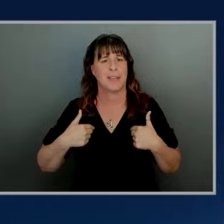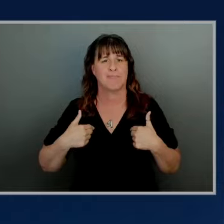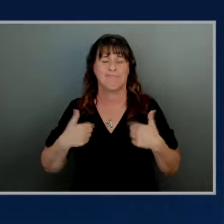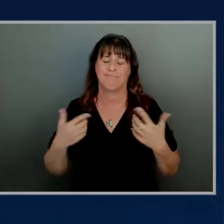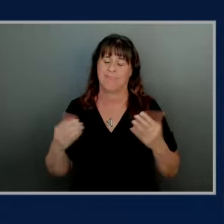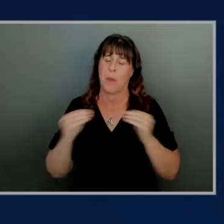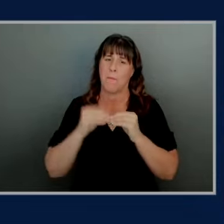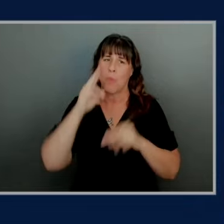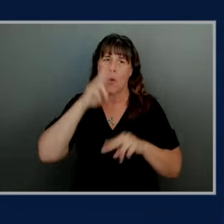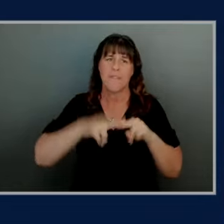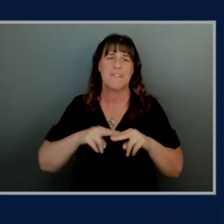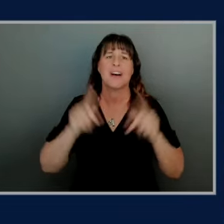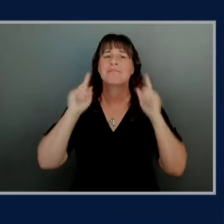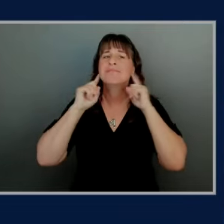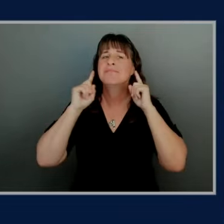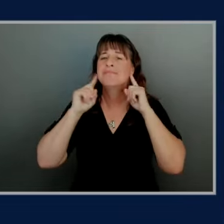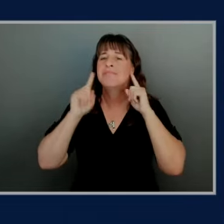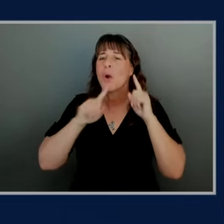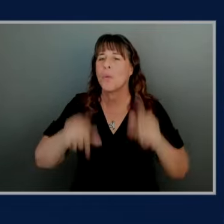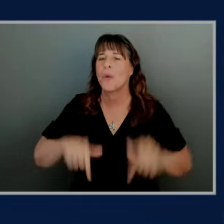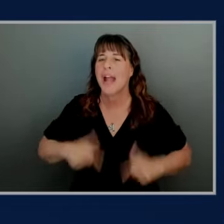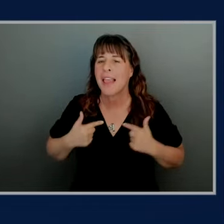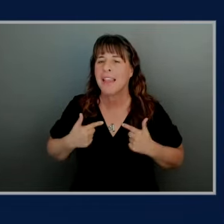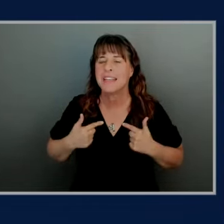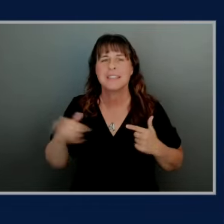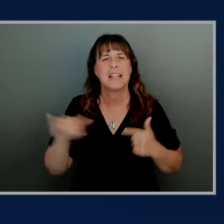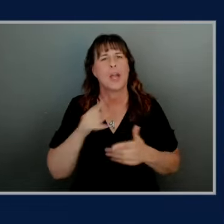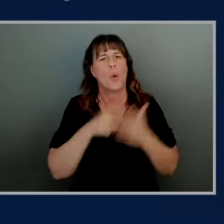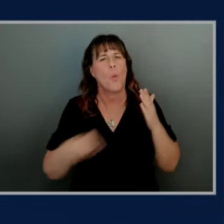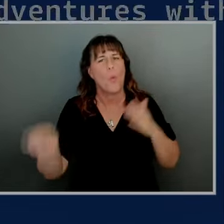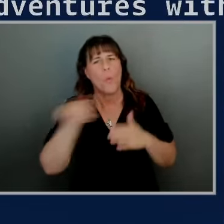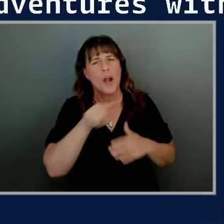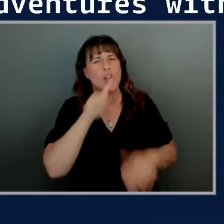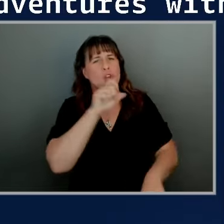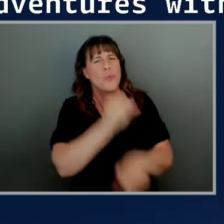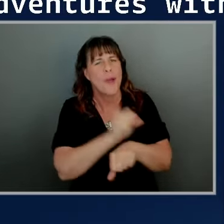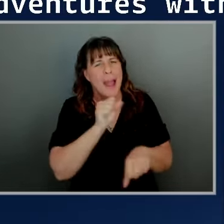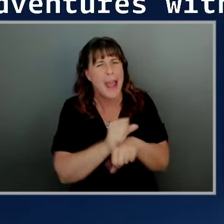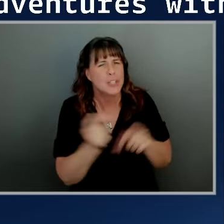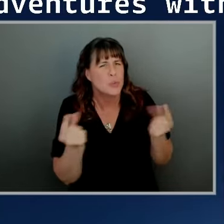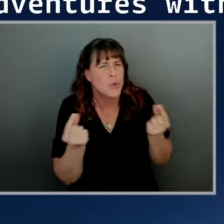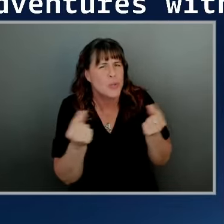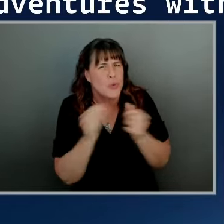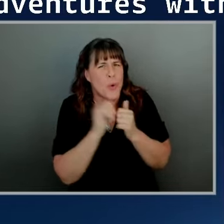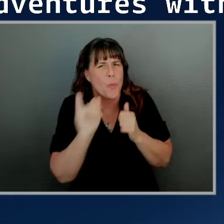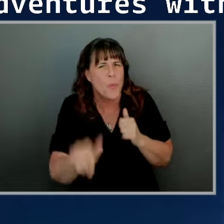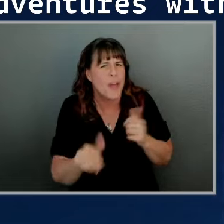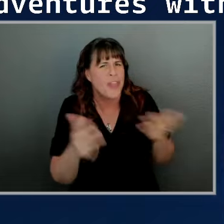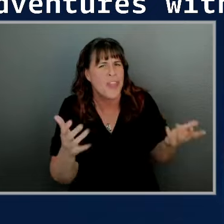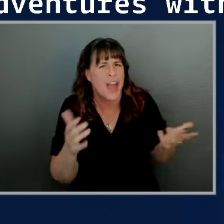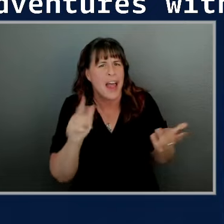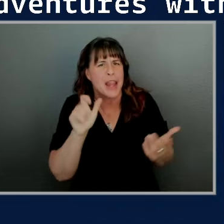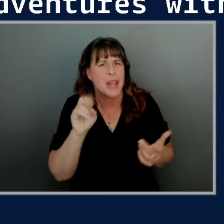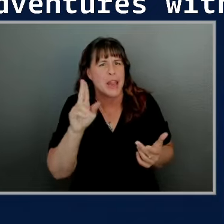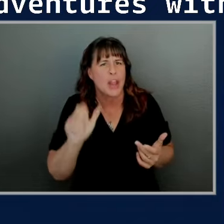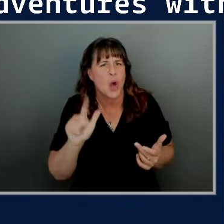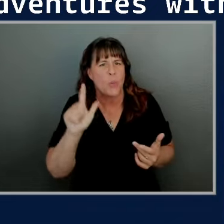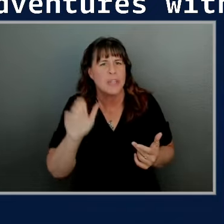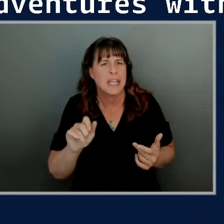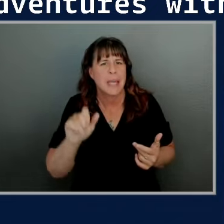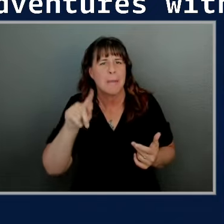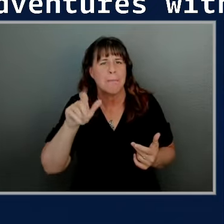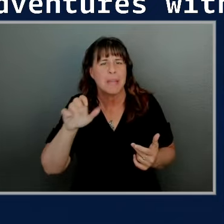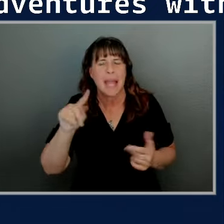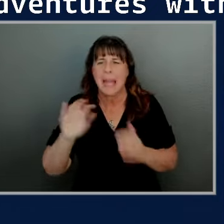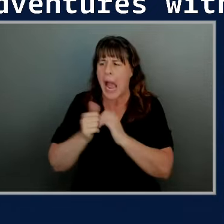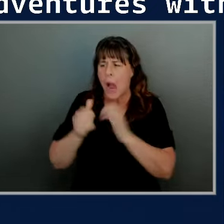hearing about the realities like what are you all actually doing with this at lonely planet how the customers are using exactly yeah and